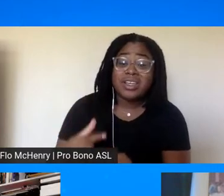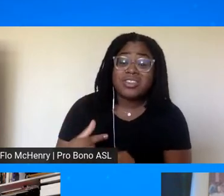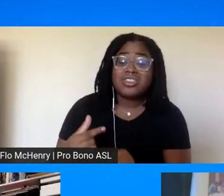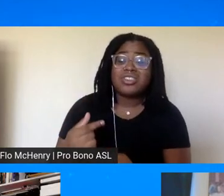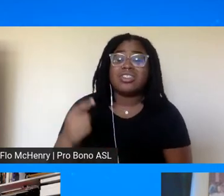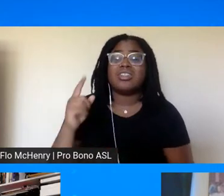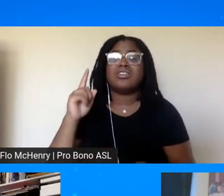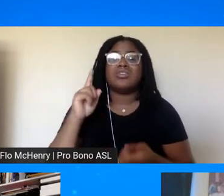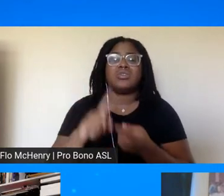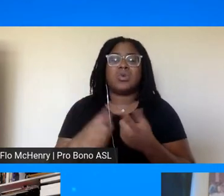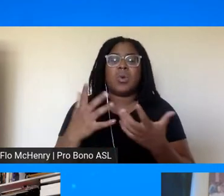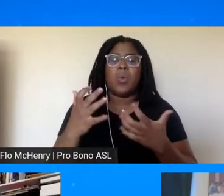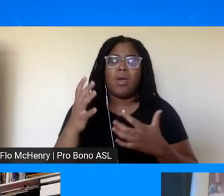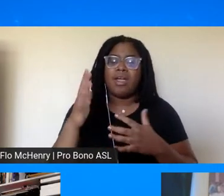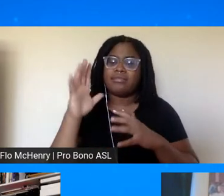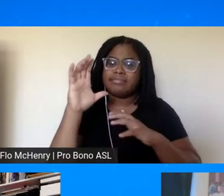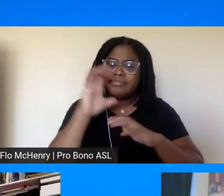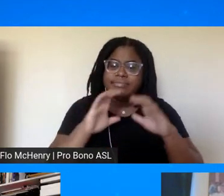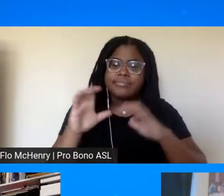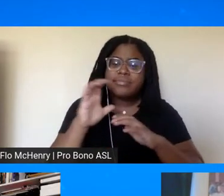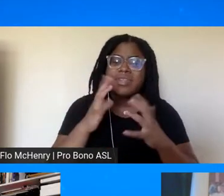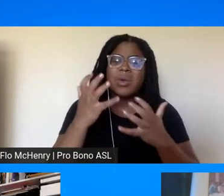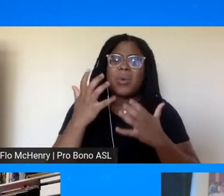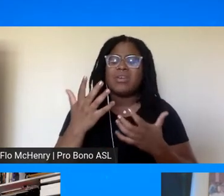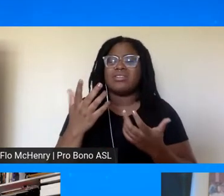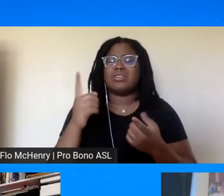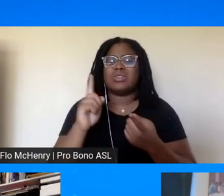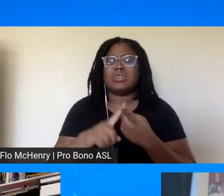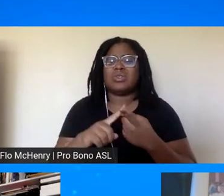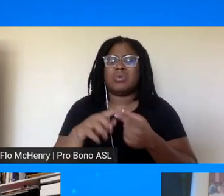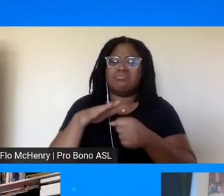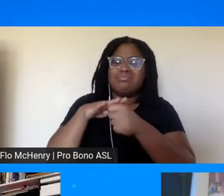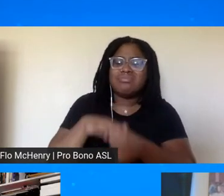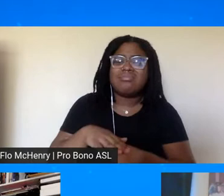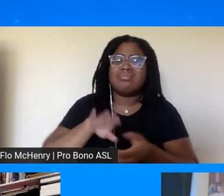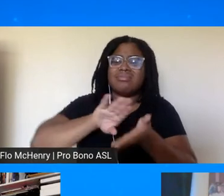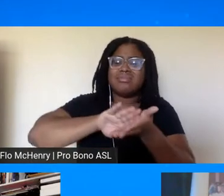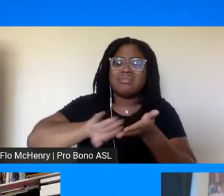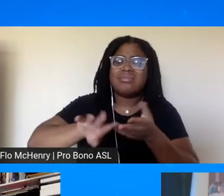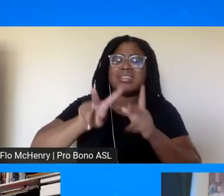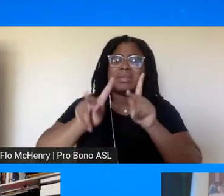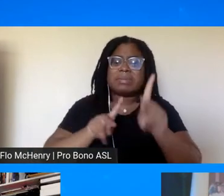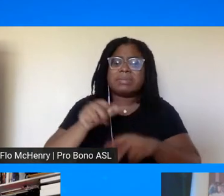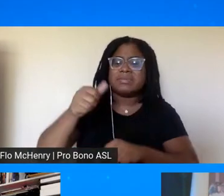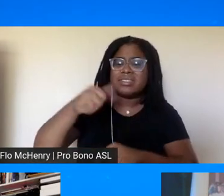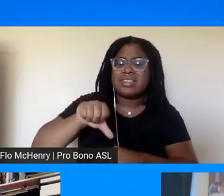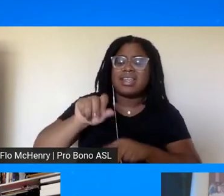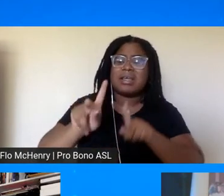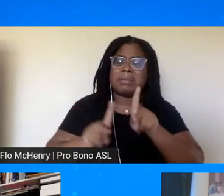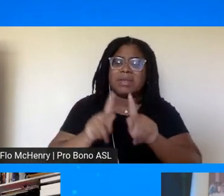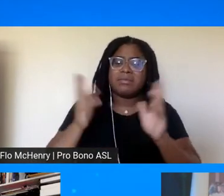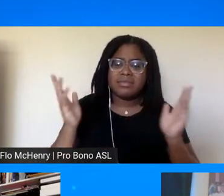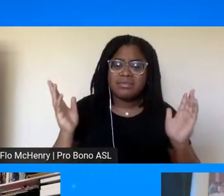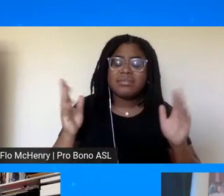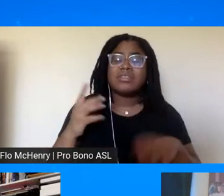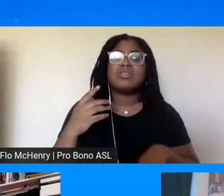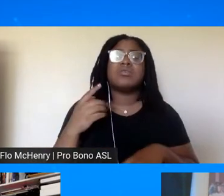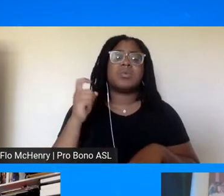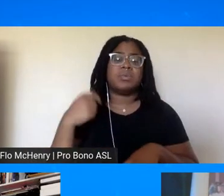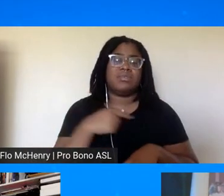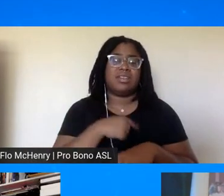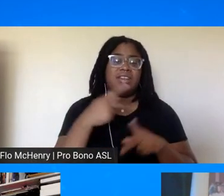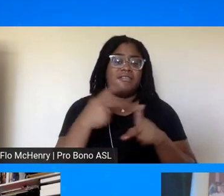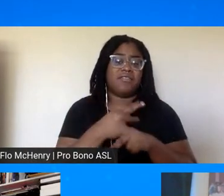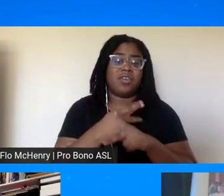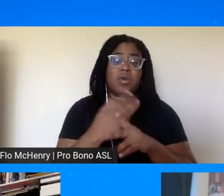to want to continue to explore and impress people and to deny people uh so some kind of way, no matter